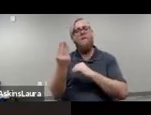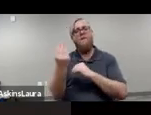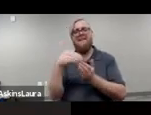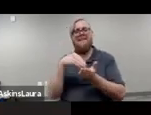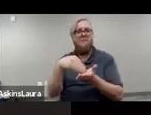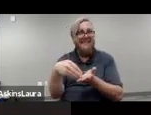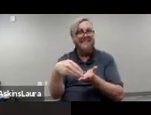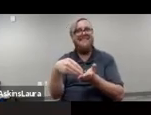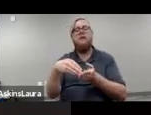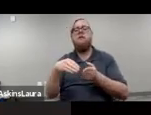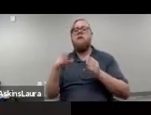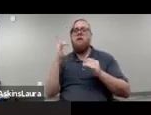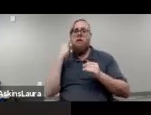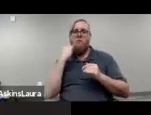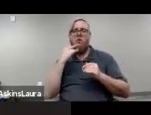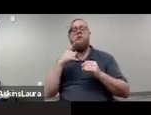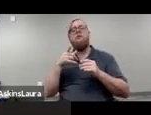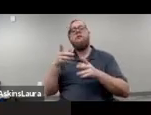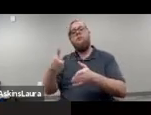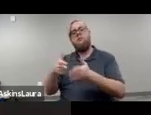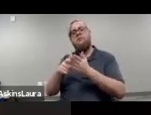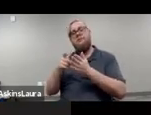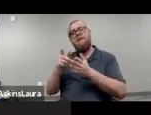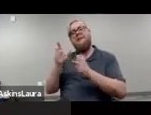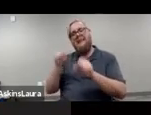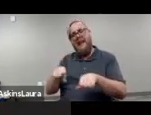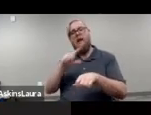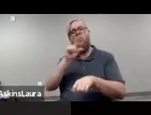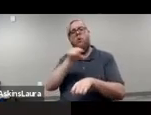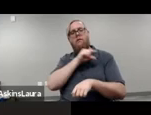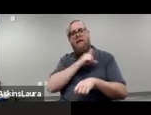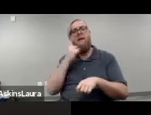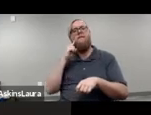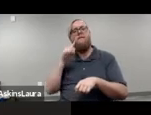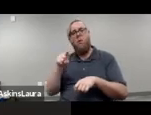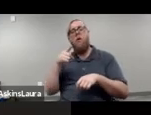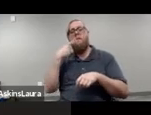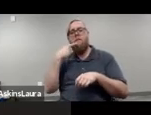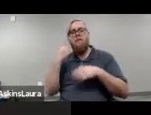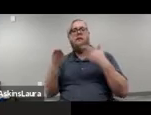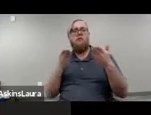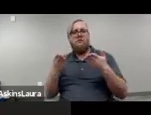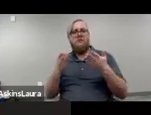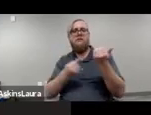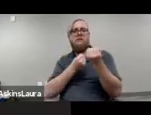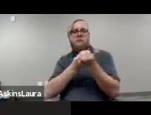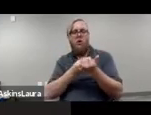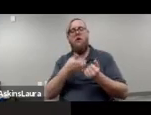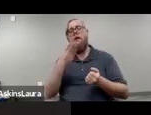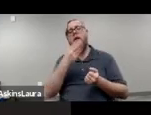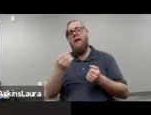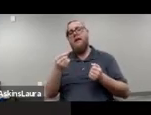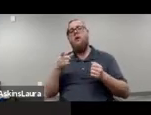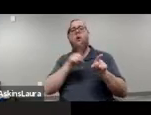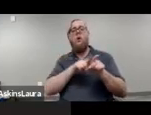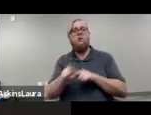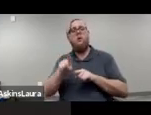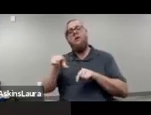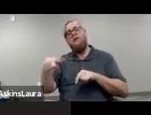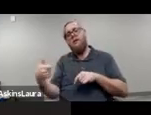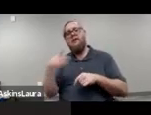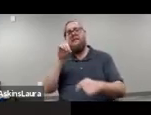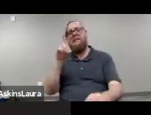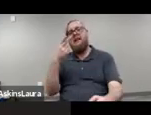Californians are eligible for public mental health services. According to California's Department of Health Care Services, again, sorry, another